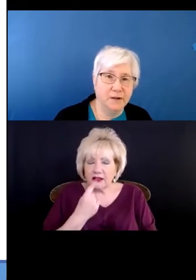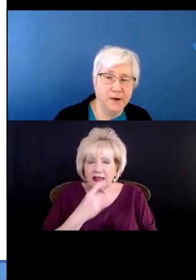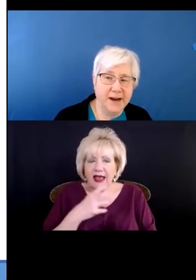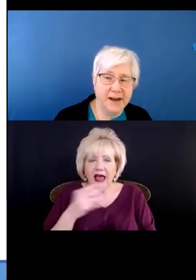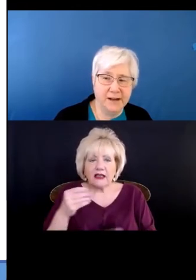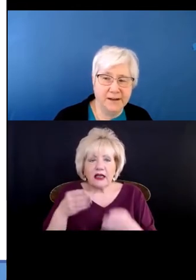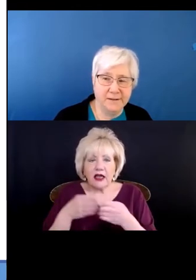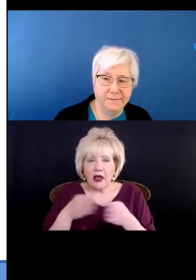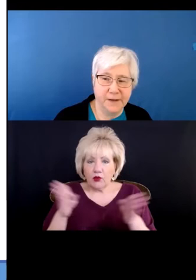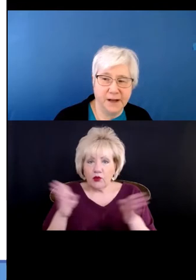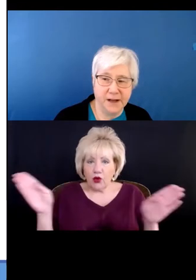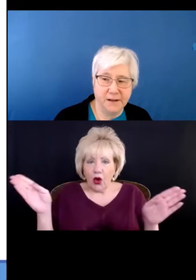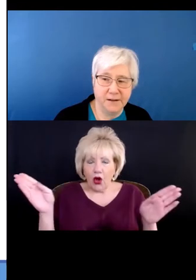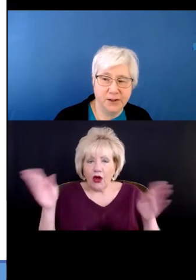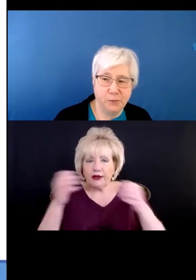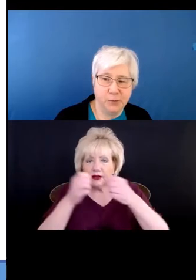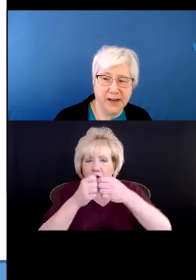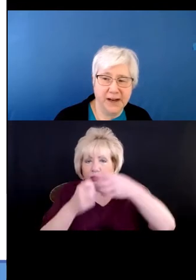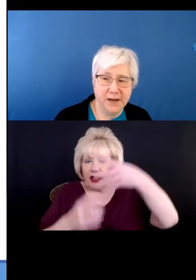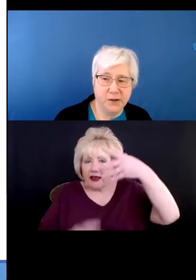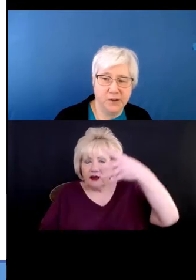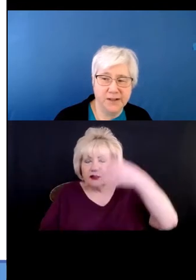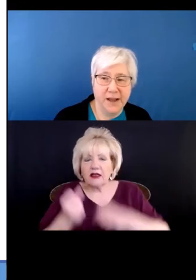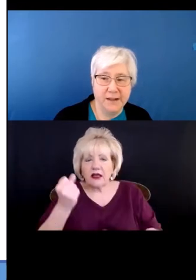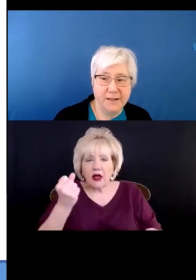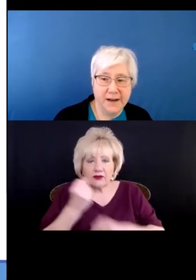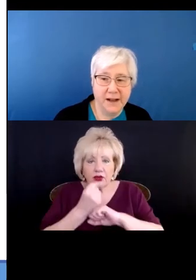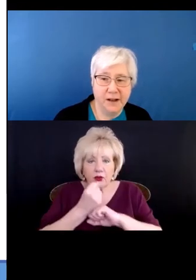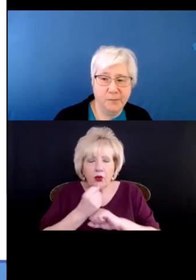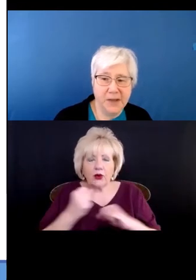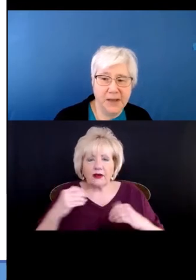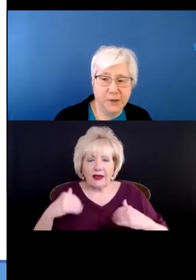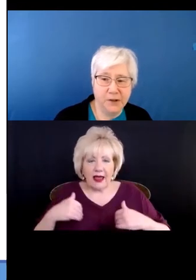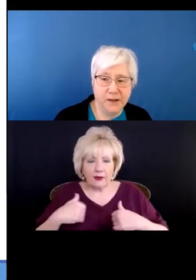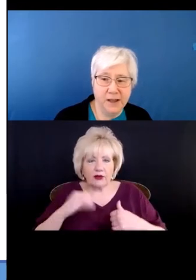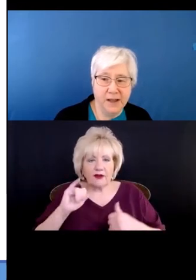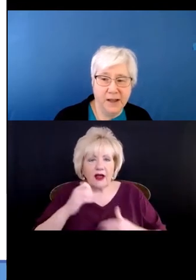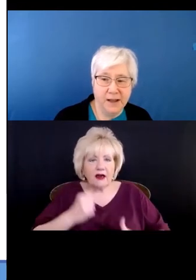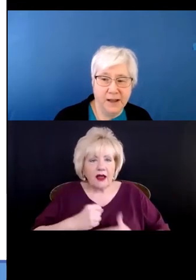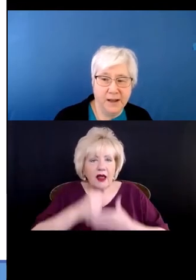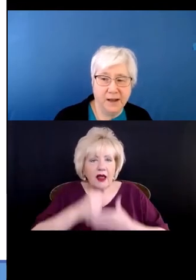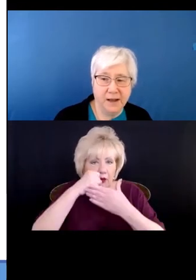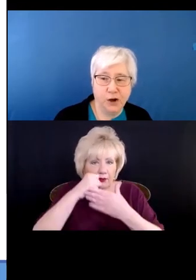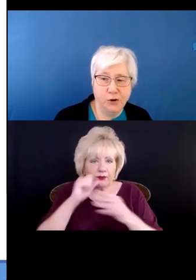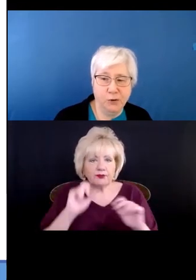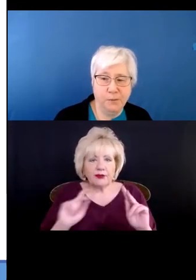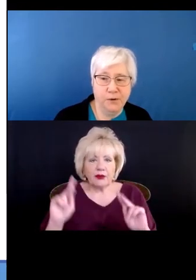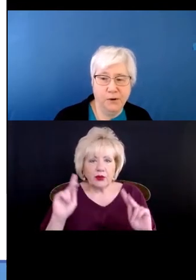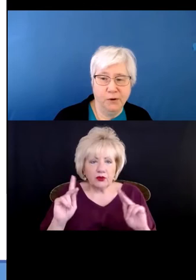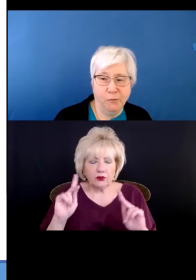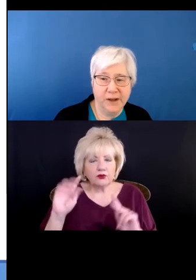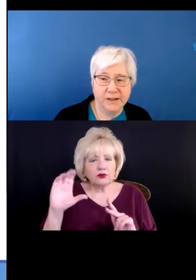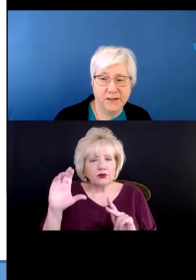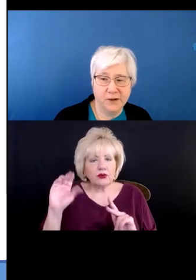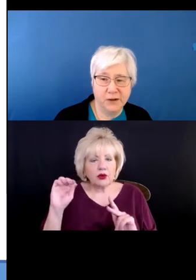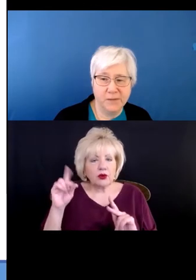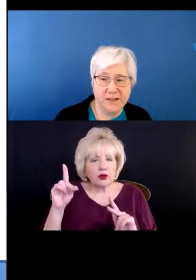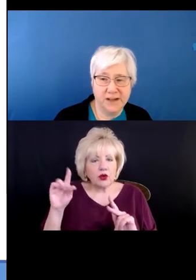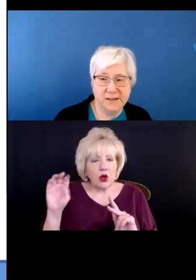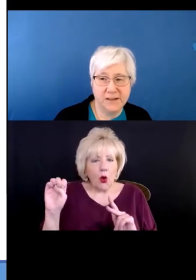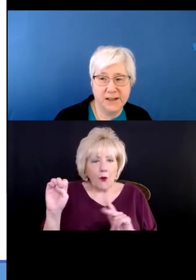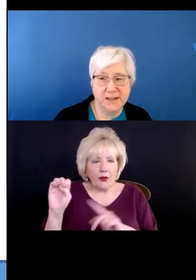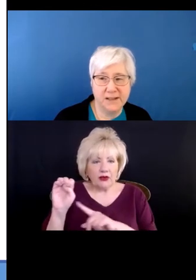array of support animals that help people cope with the